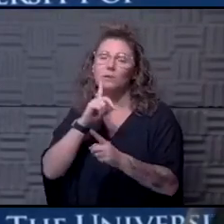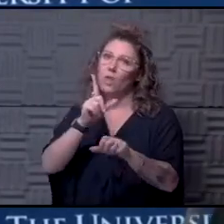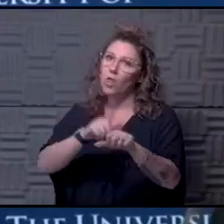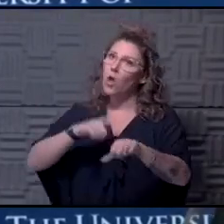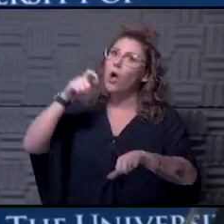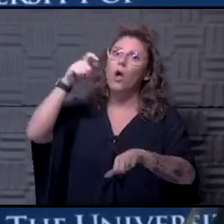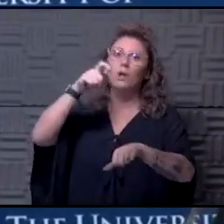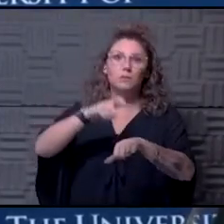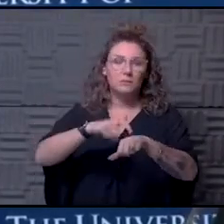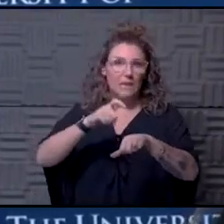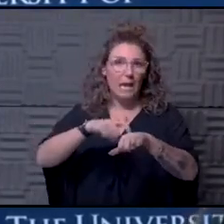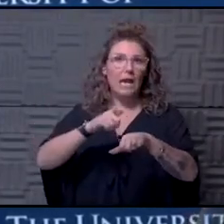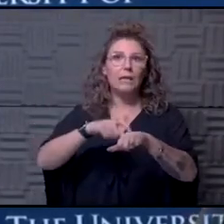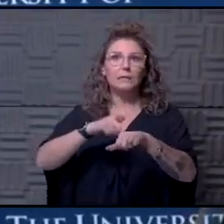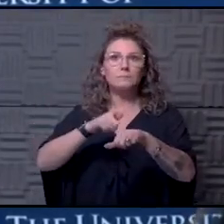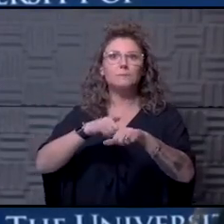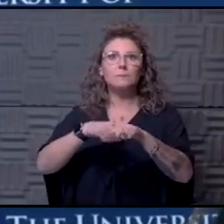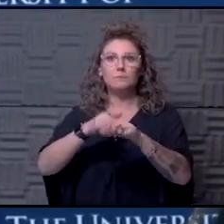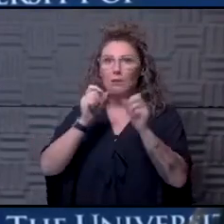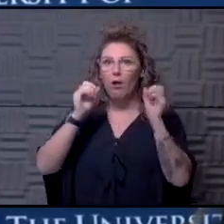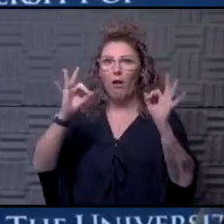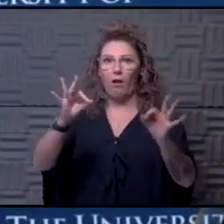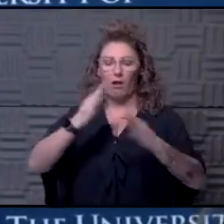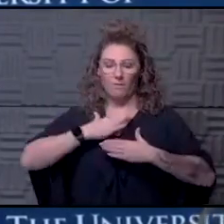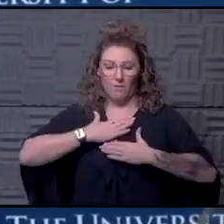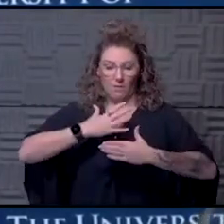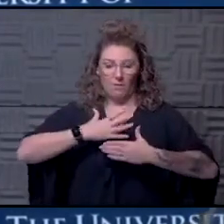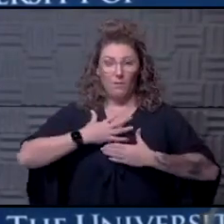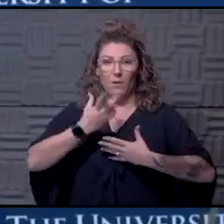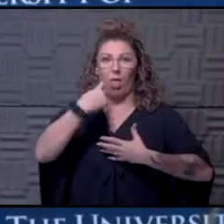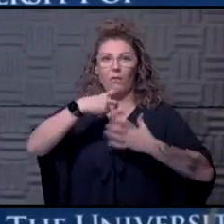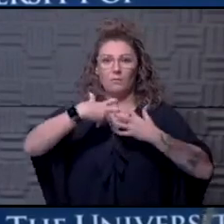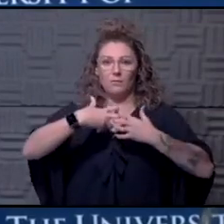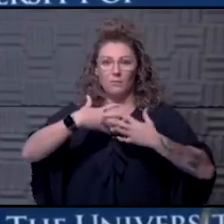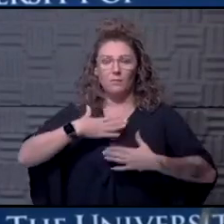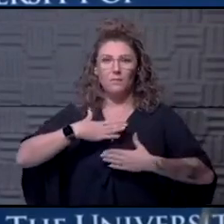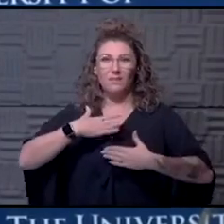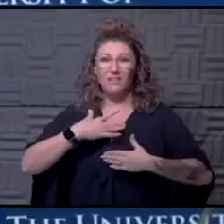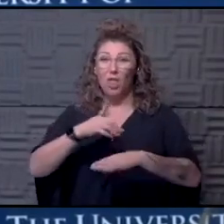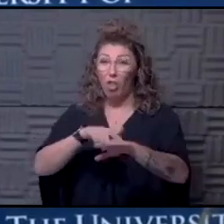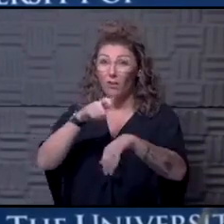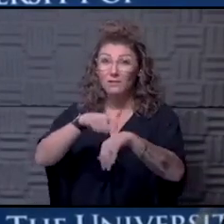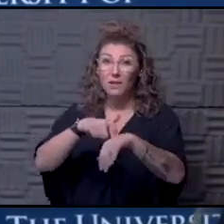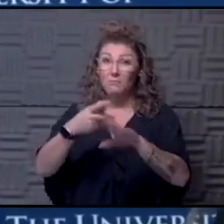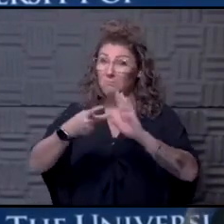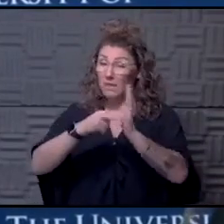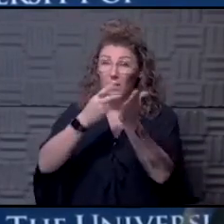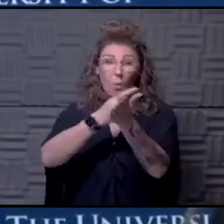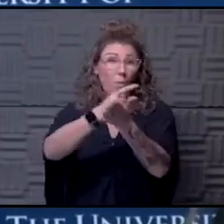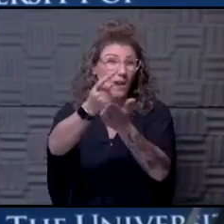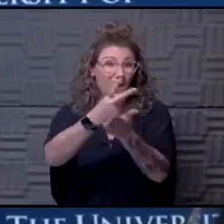takes a very long time to get off the ventilator or the breathing machine. And when I say a long time, I mean weeks. And